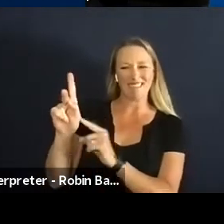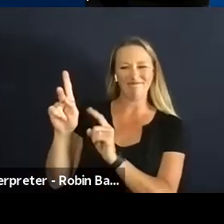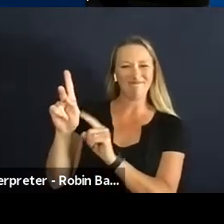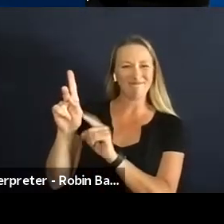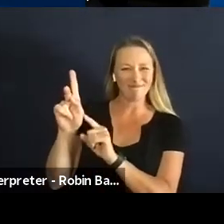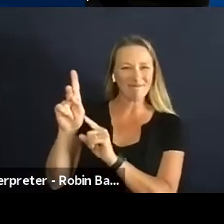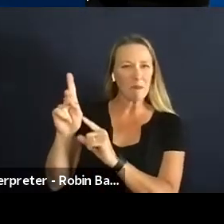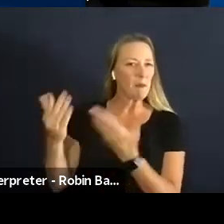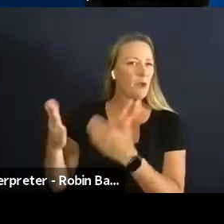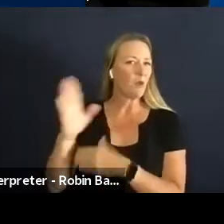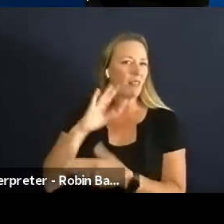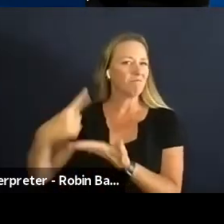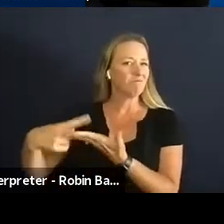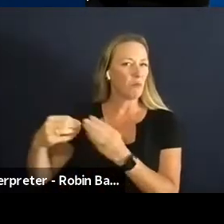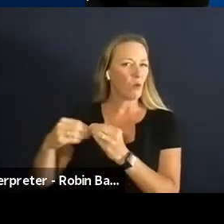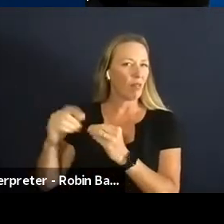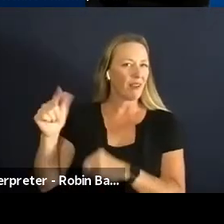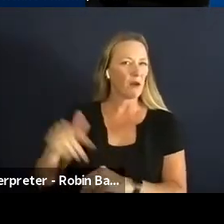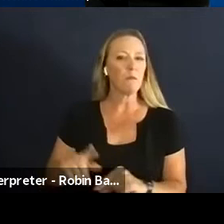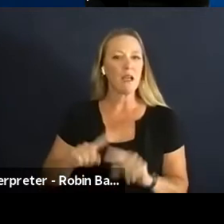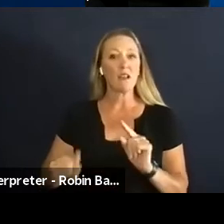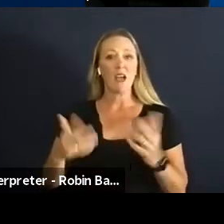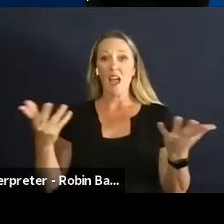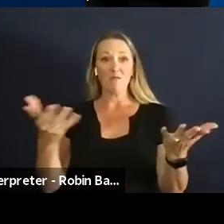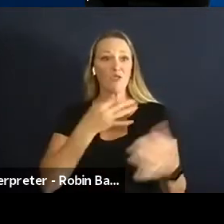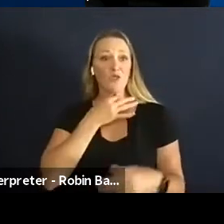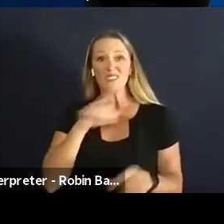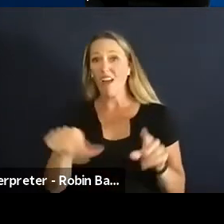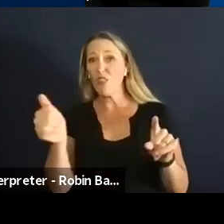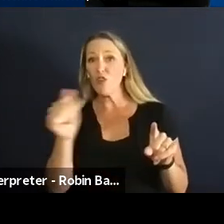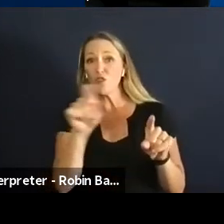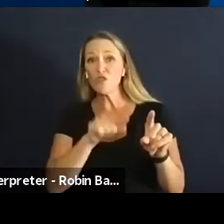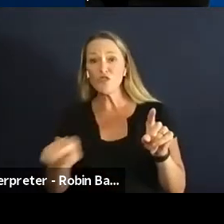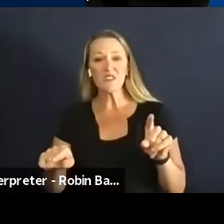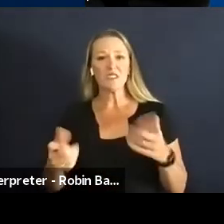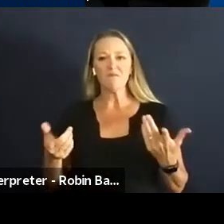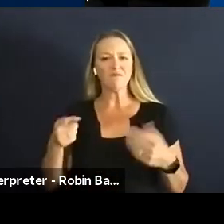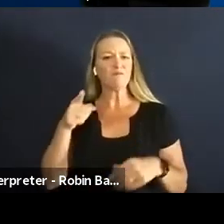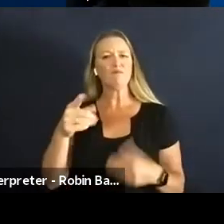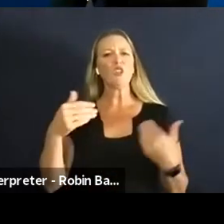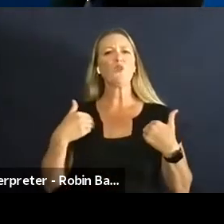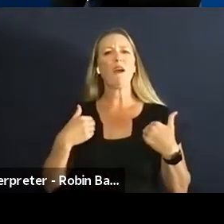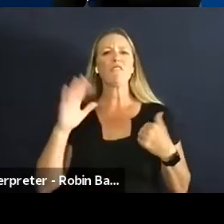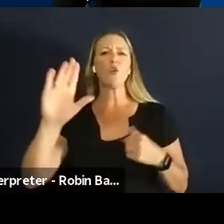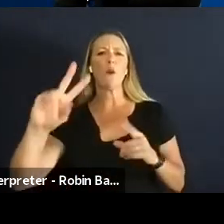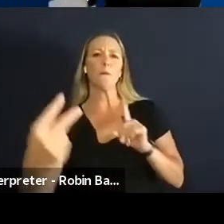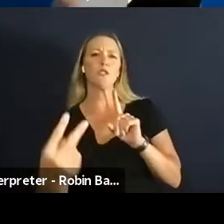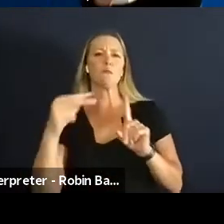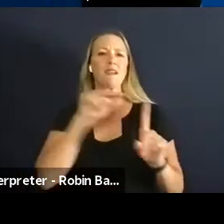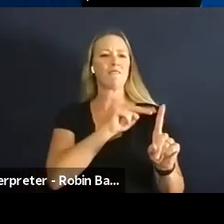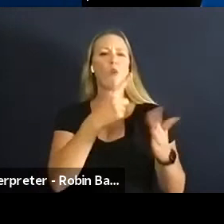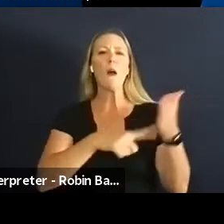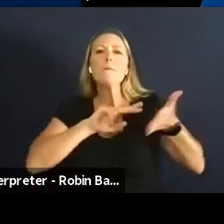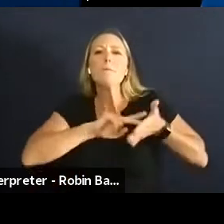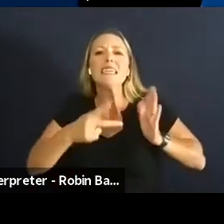I'd love to hear from other people on the panel who have any version of of what they see as being a successful